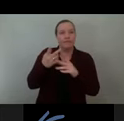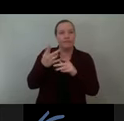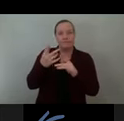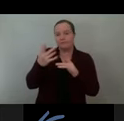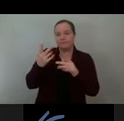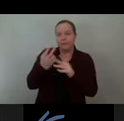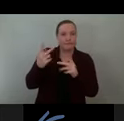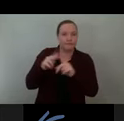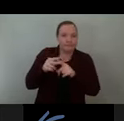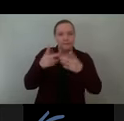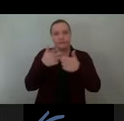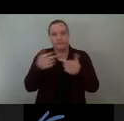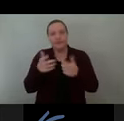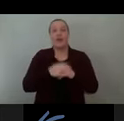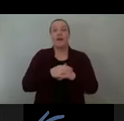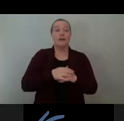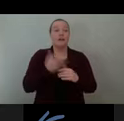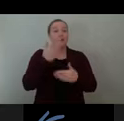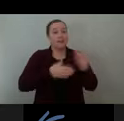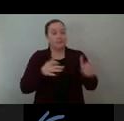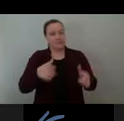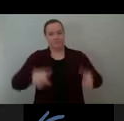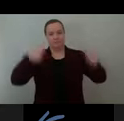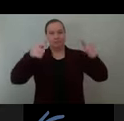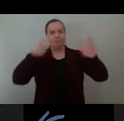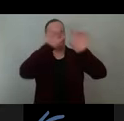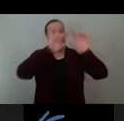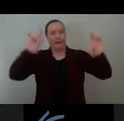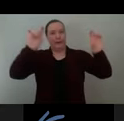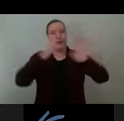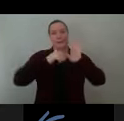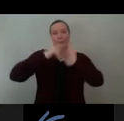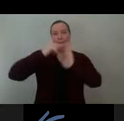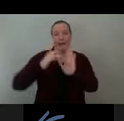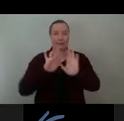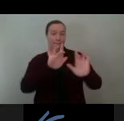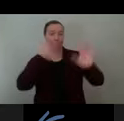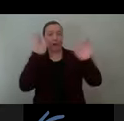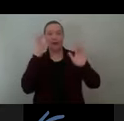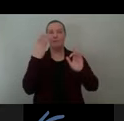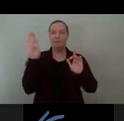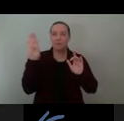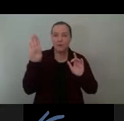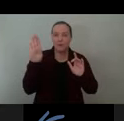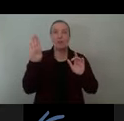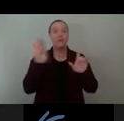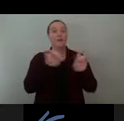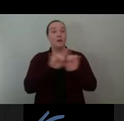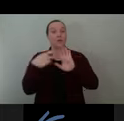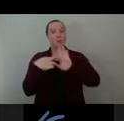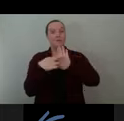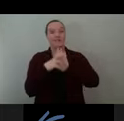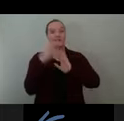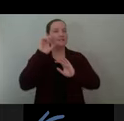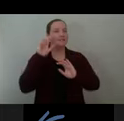electric blue, covered with a gradient of reflective silver shapes that create the illusion of the concrete structure